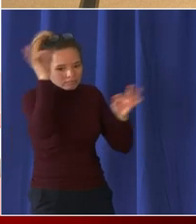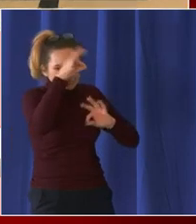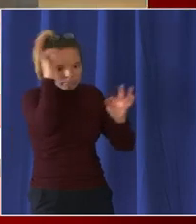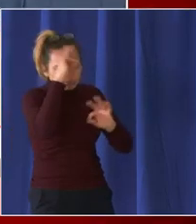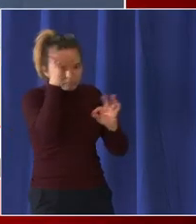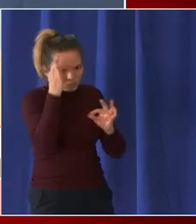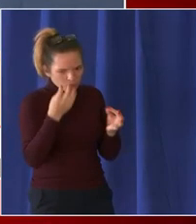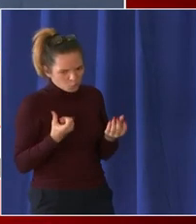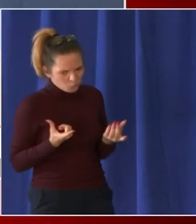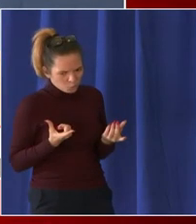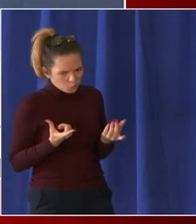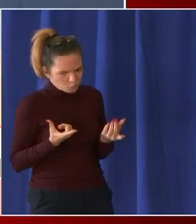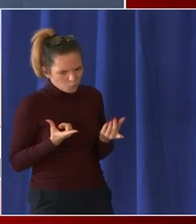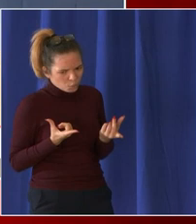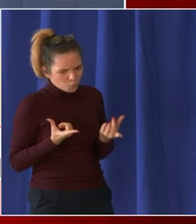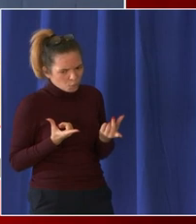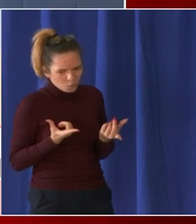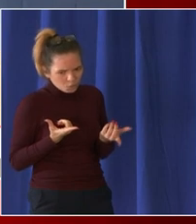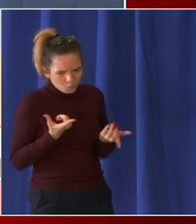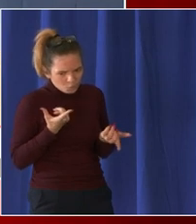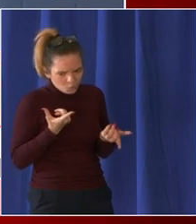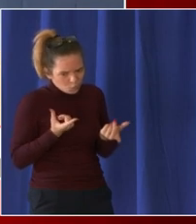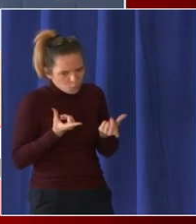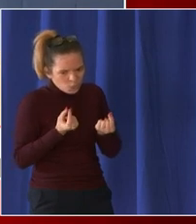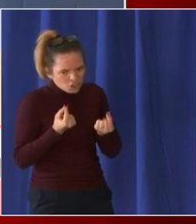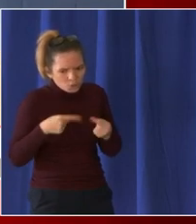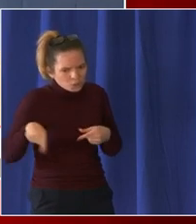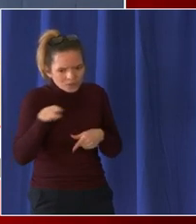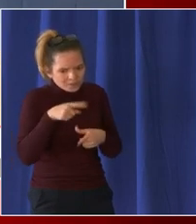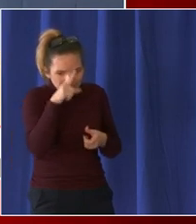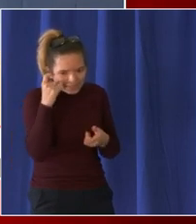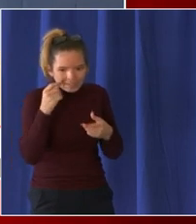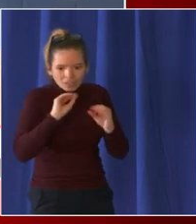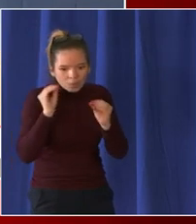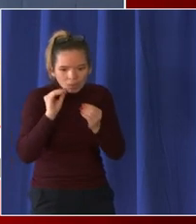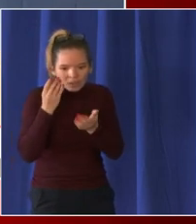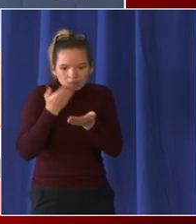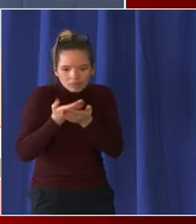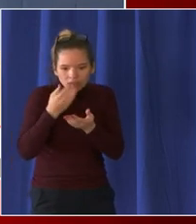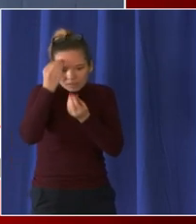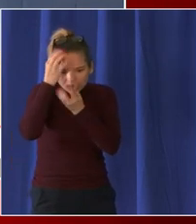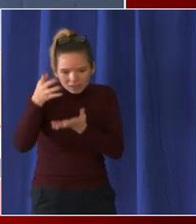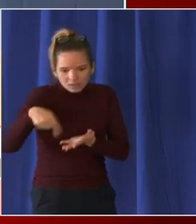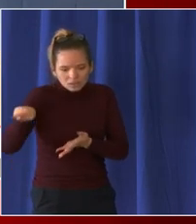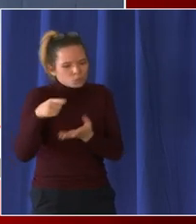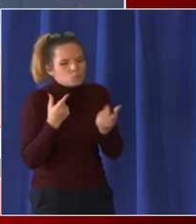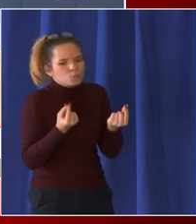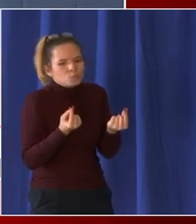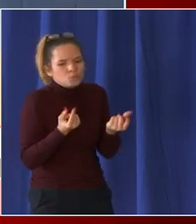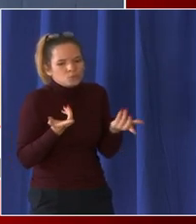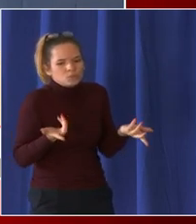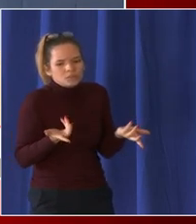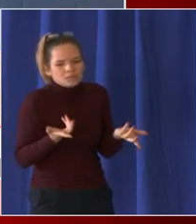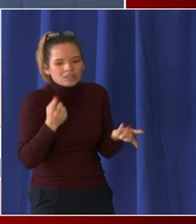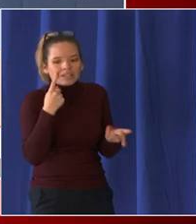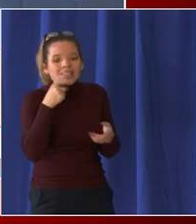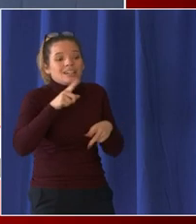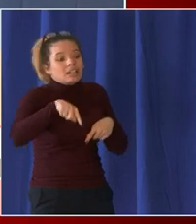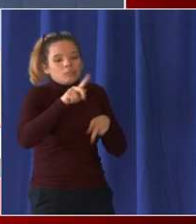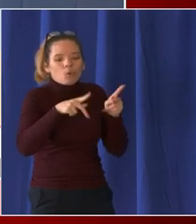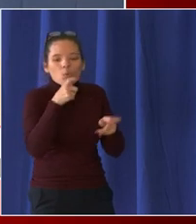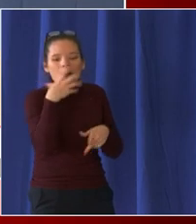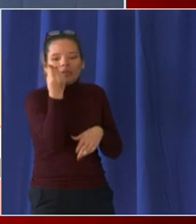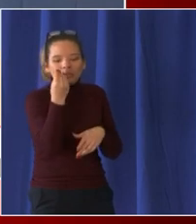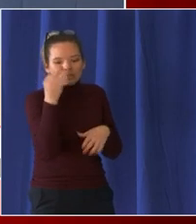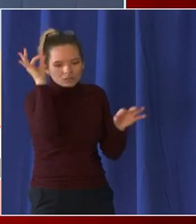on your email list uh is there a concern about people potentially being i don't know uh not amicable toward this new